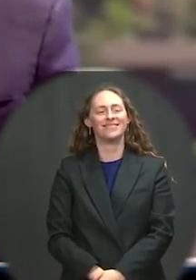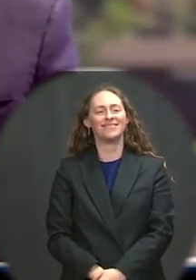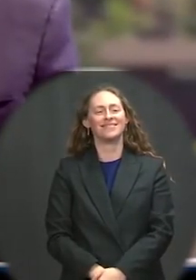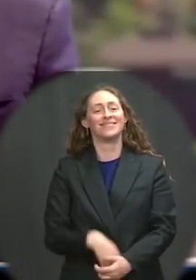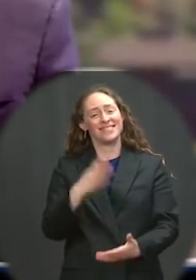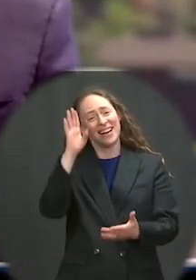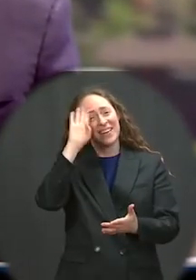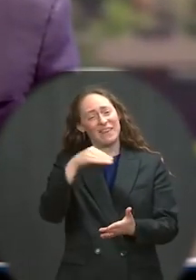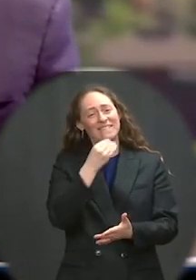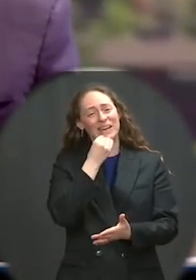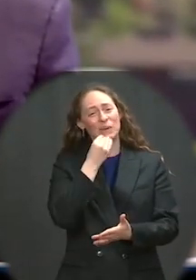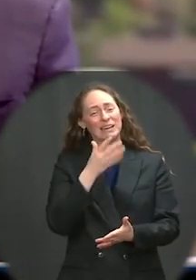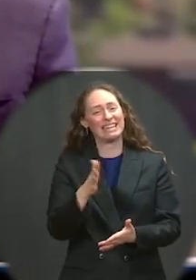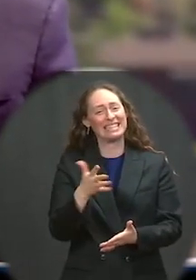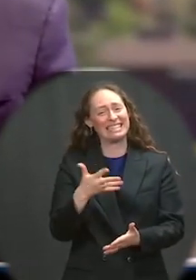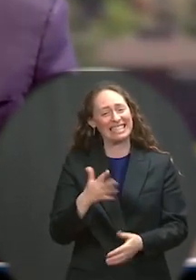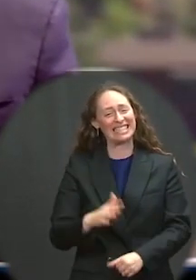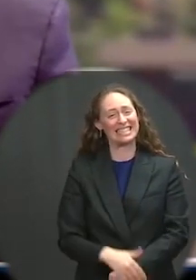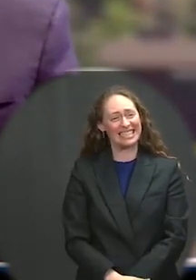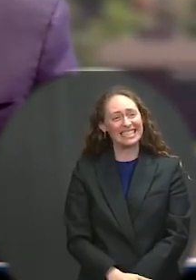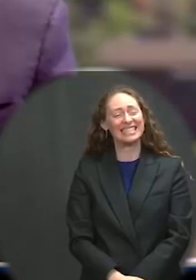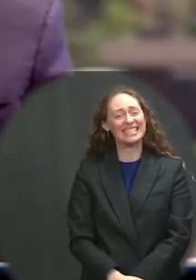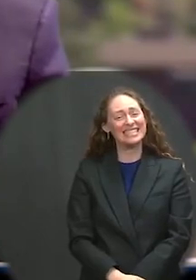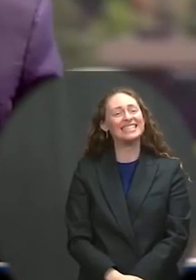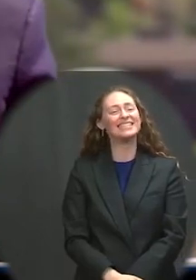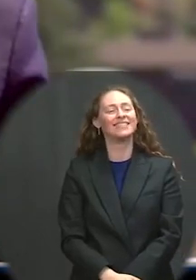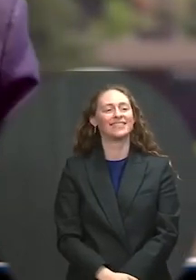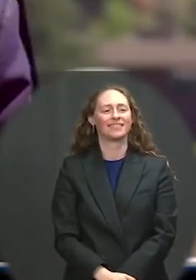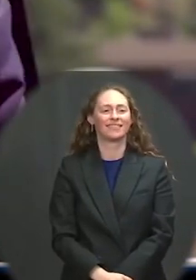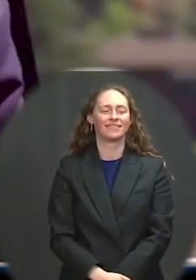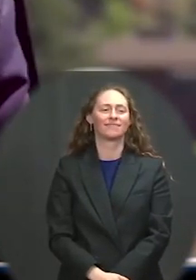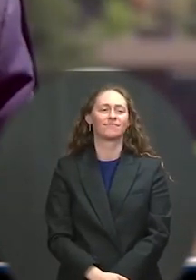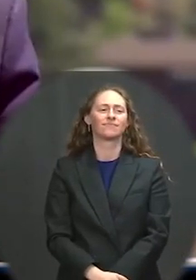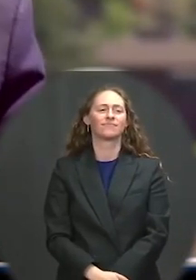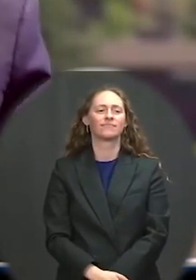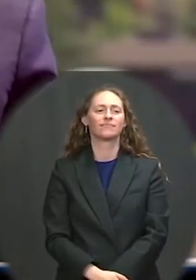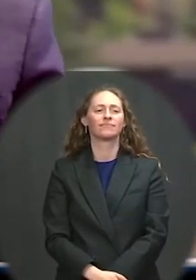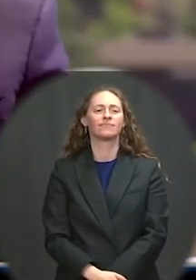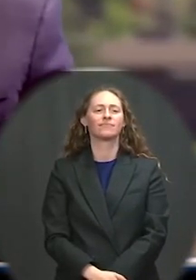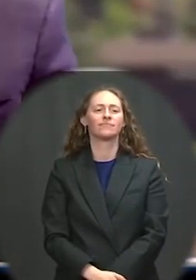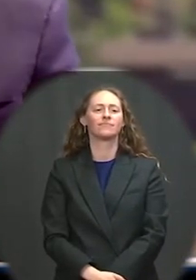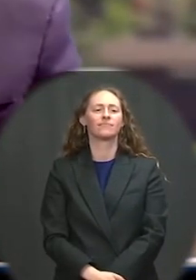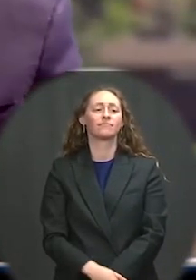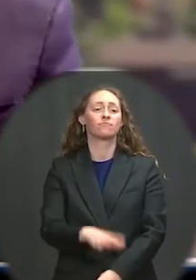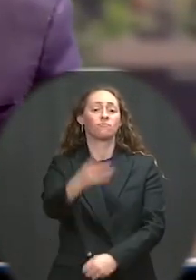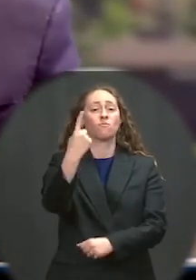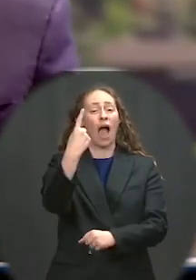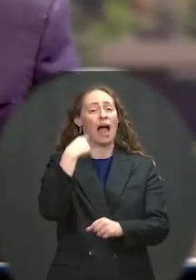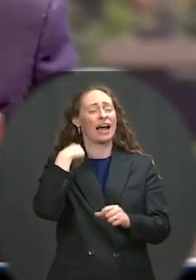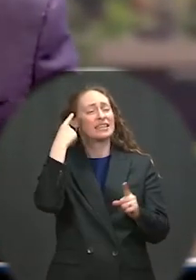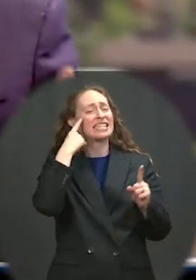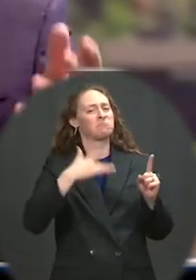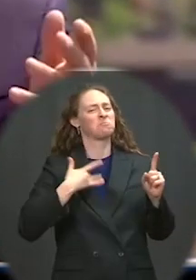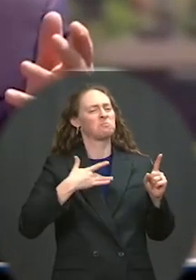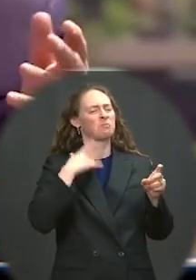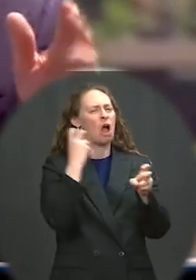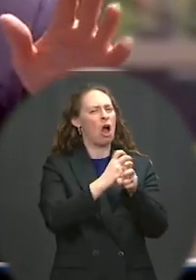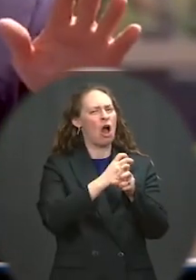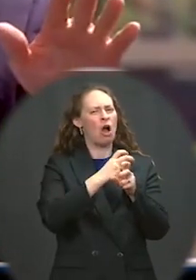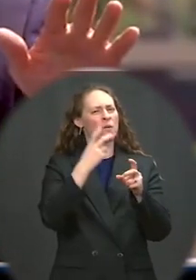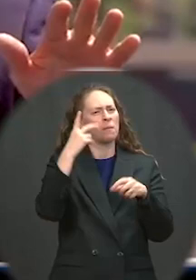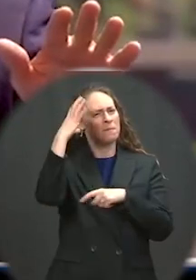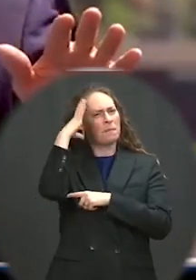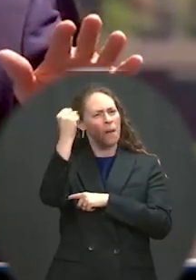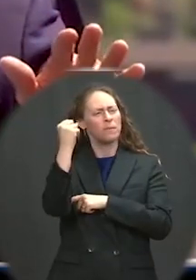memorized — and this is the part I found would have been hard — memorized running lightning. I'm going to ask you all to stand up and repeat it.